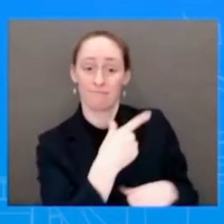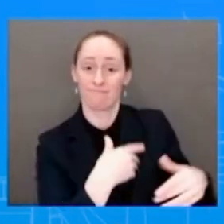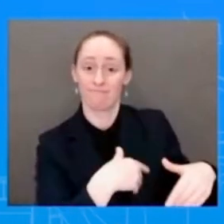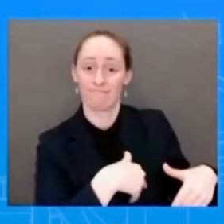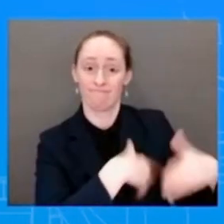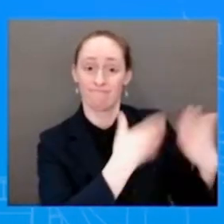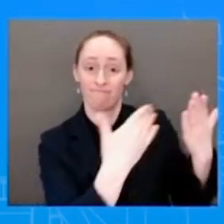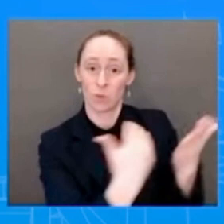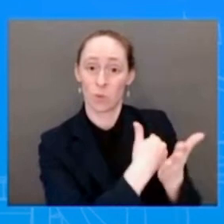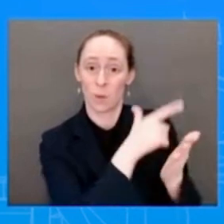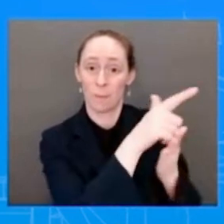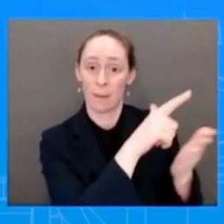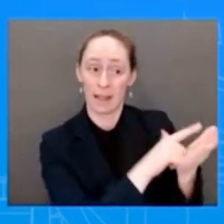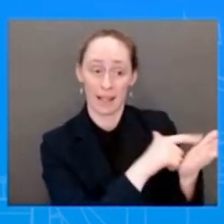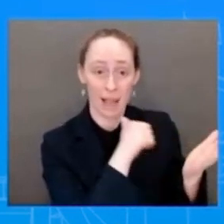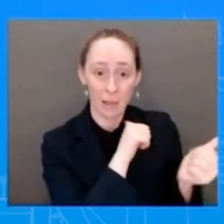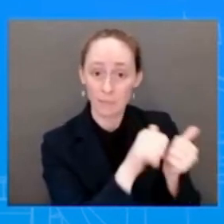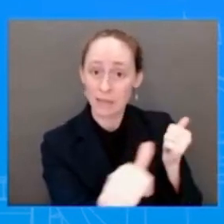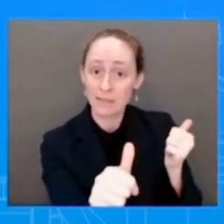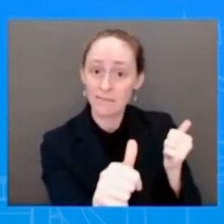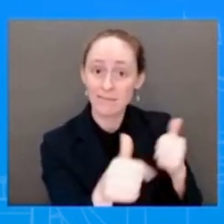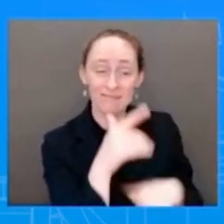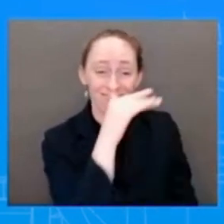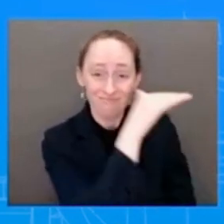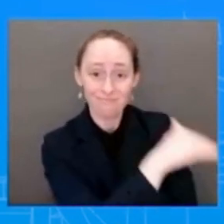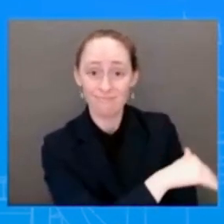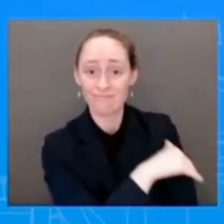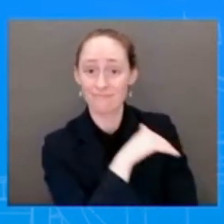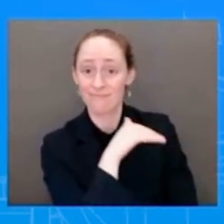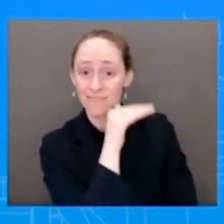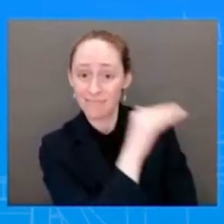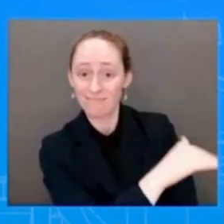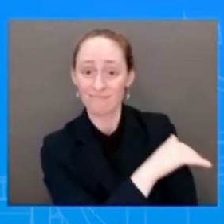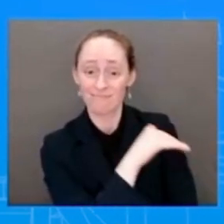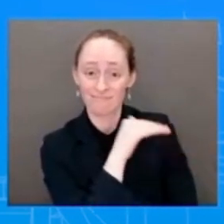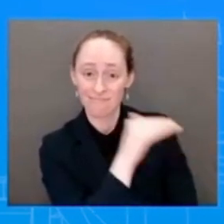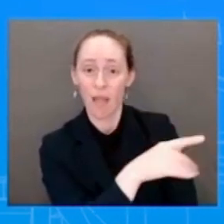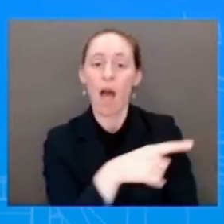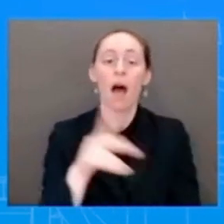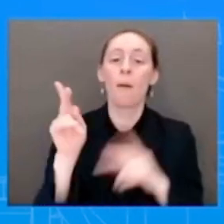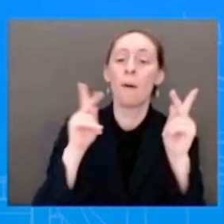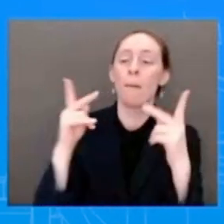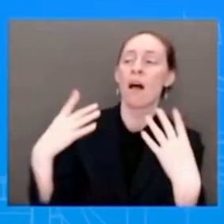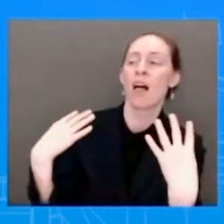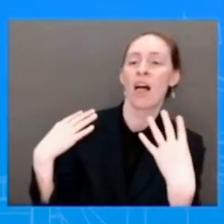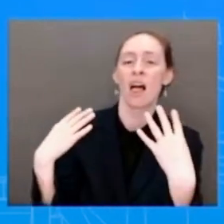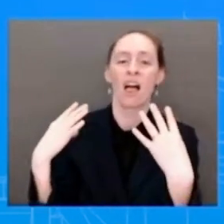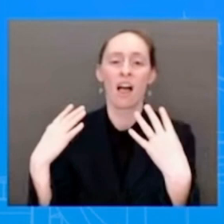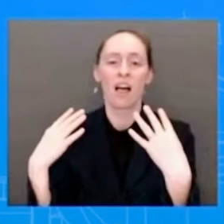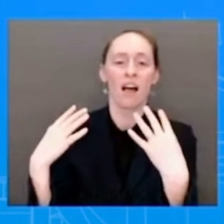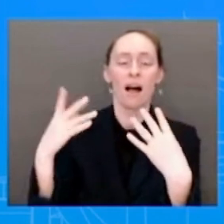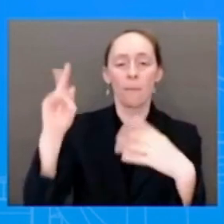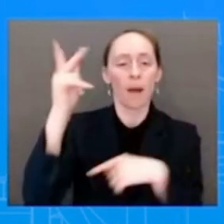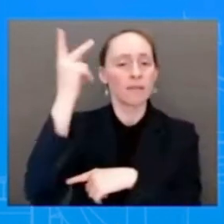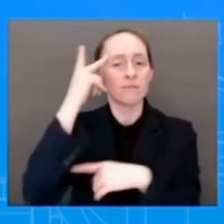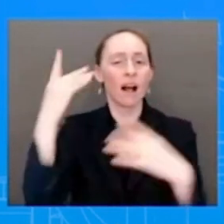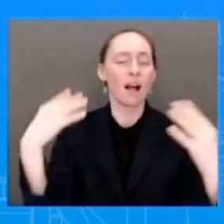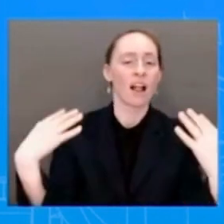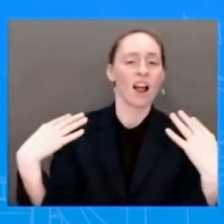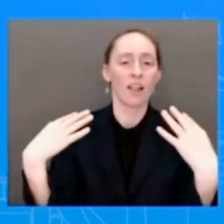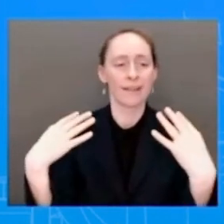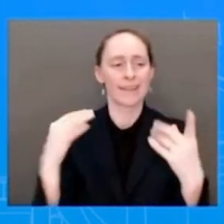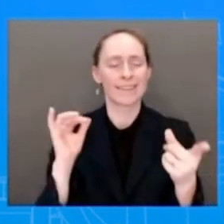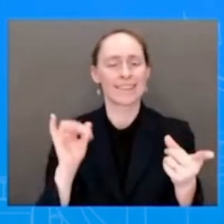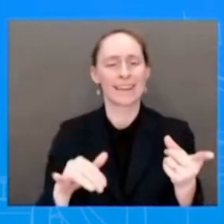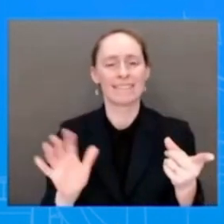an issue. But in, in lieu of that, he's taken actions and we're seeing the impact. Okay, Peter, you're about to, you're about to jump out of your seat there. no, no.